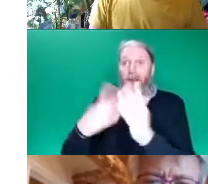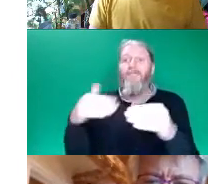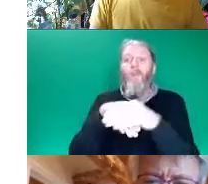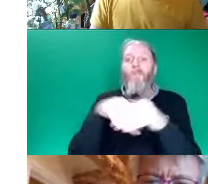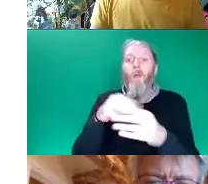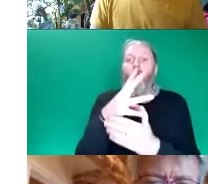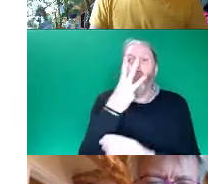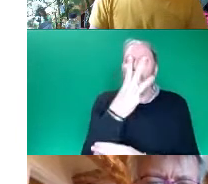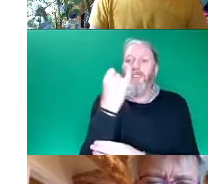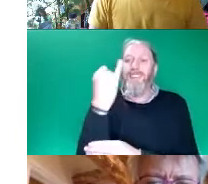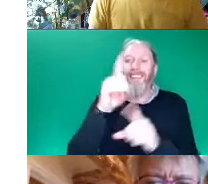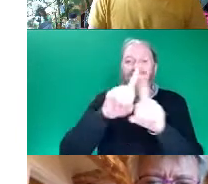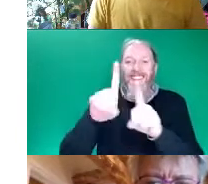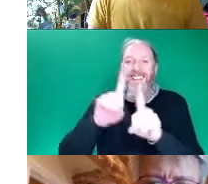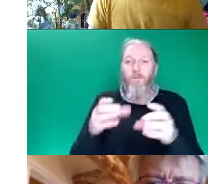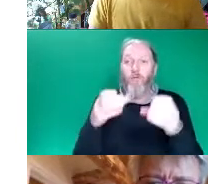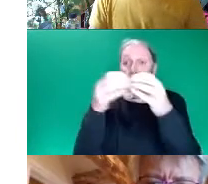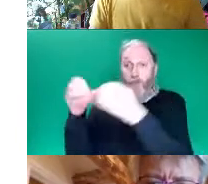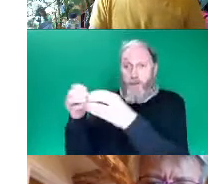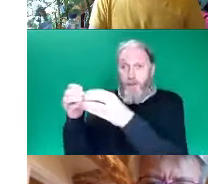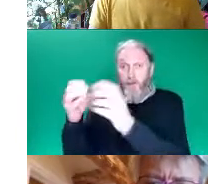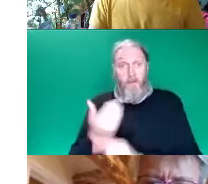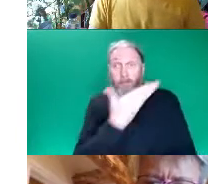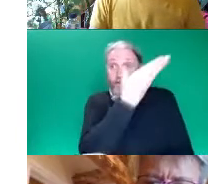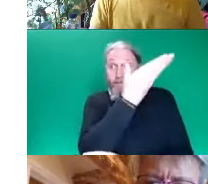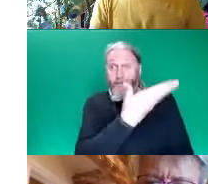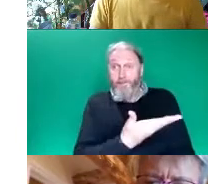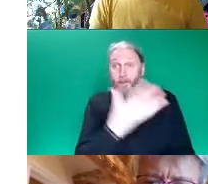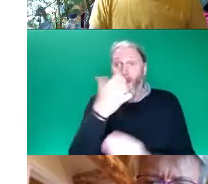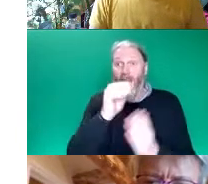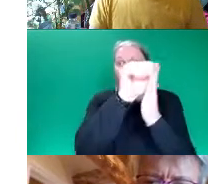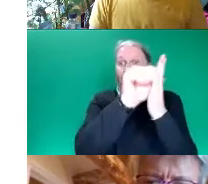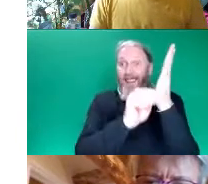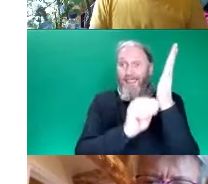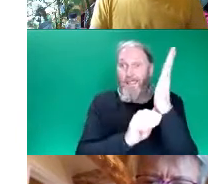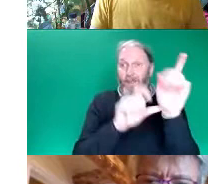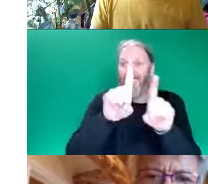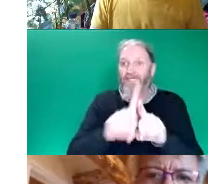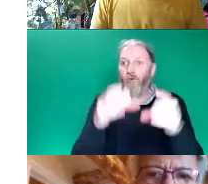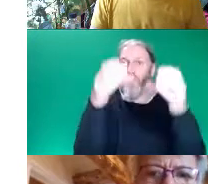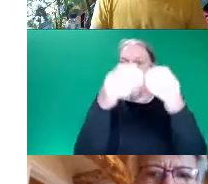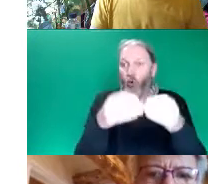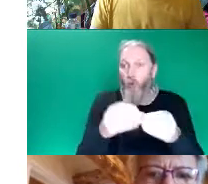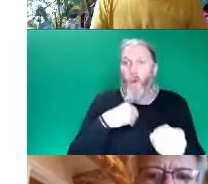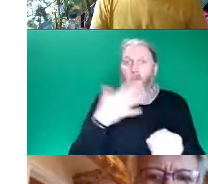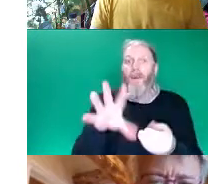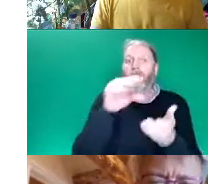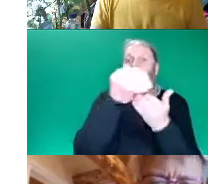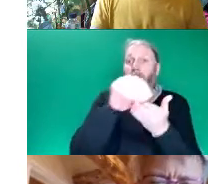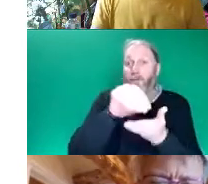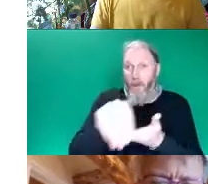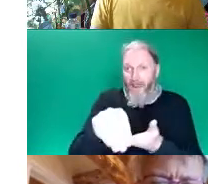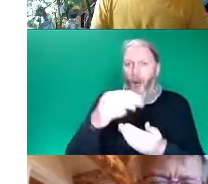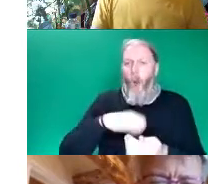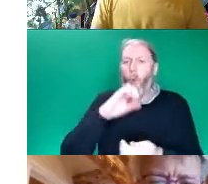And here you can see a list of organisations and projects funded. To keep us on track I'm going to move through them quite